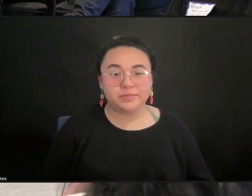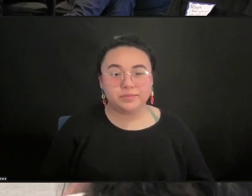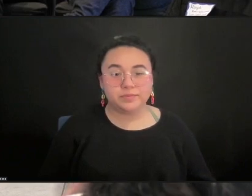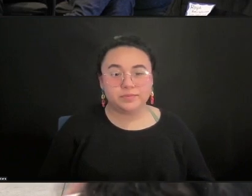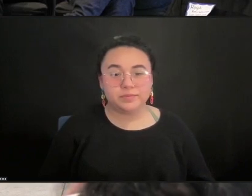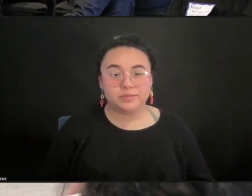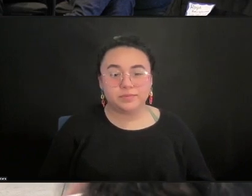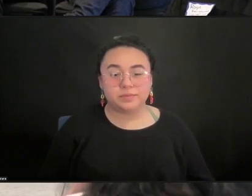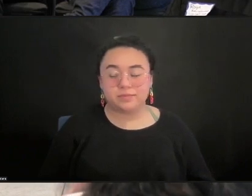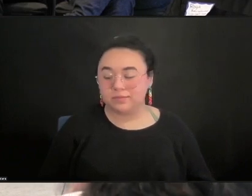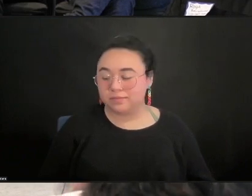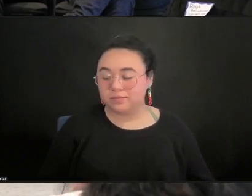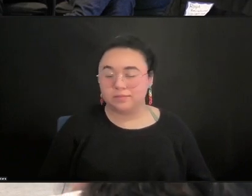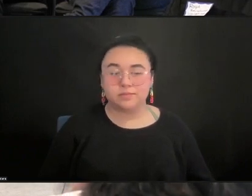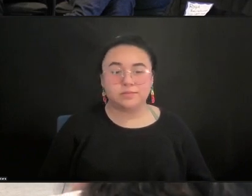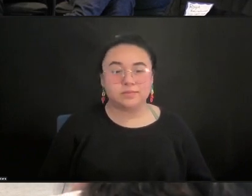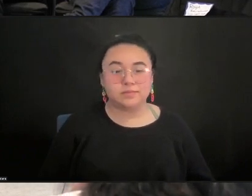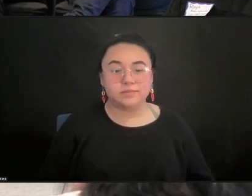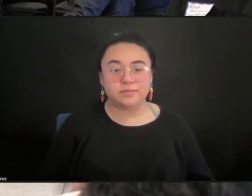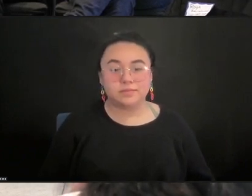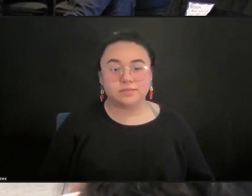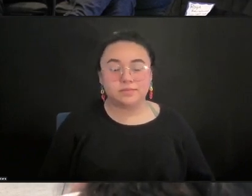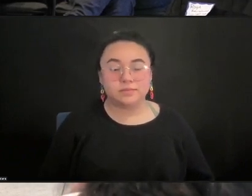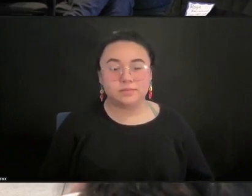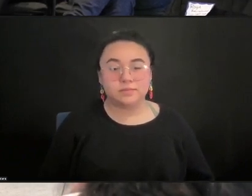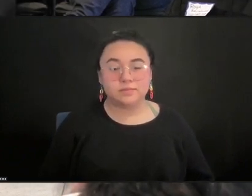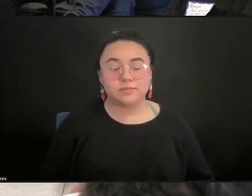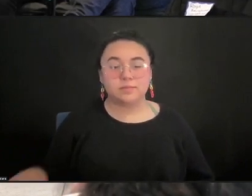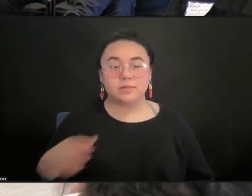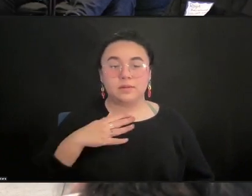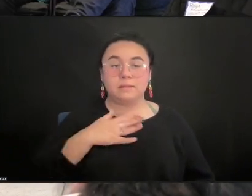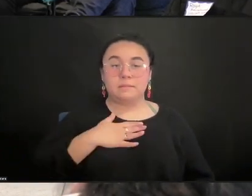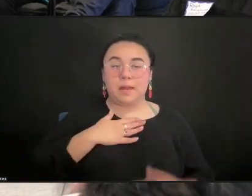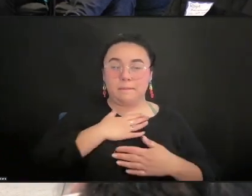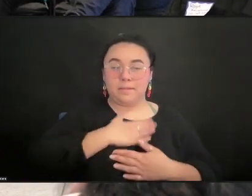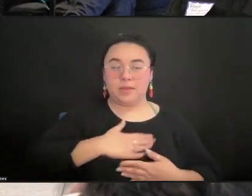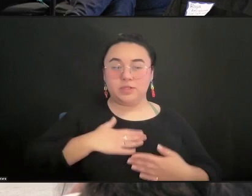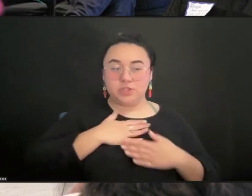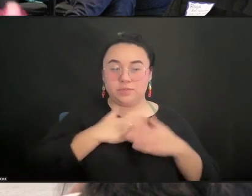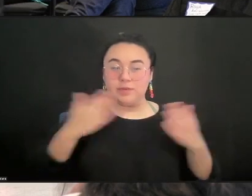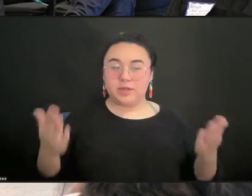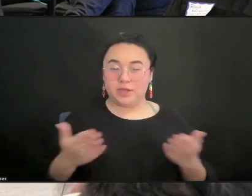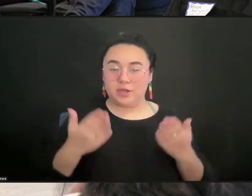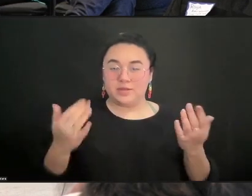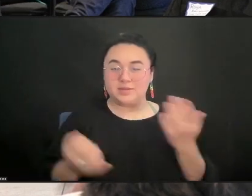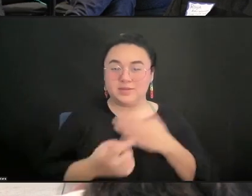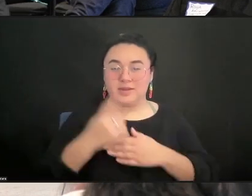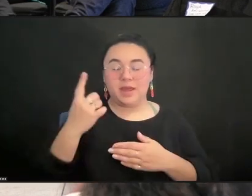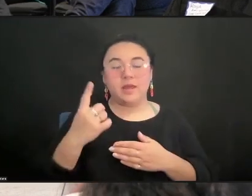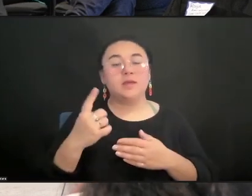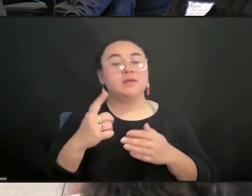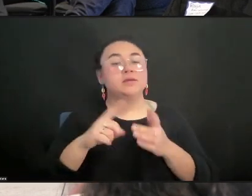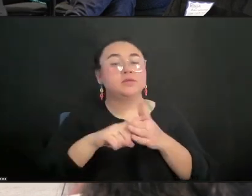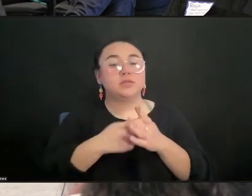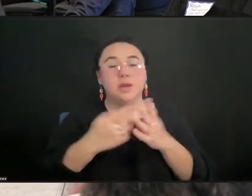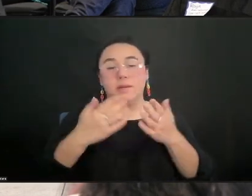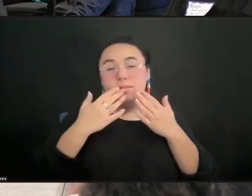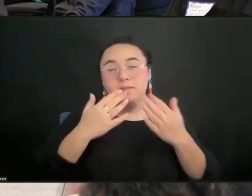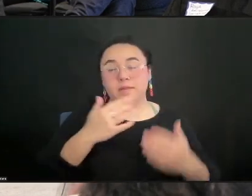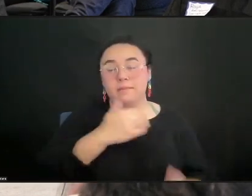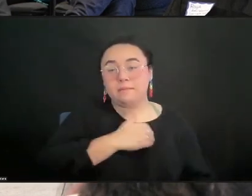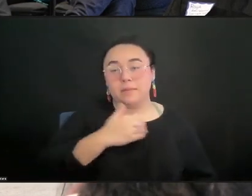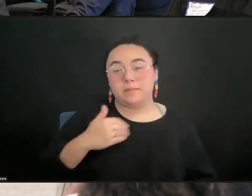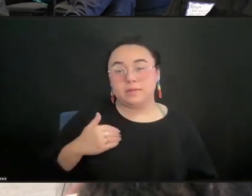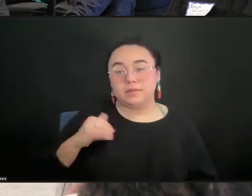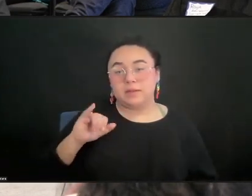It is my sincere pleasure to be here with you today. I'd like to first start by thanking the members of the IPC Steering